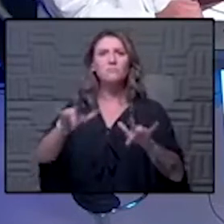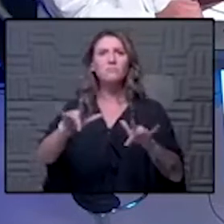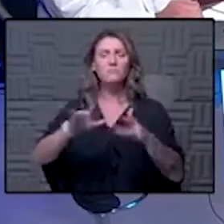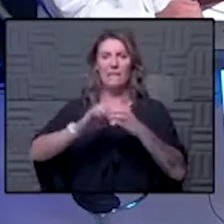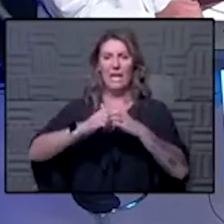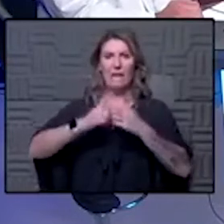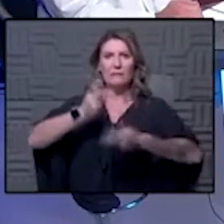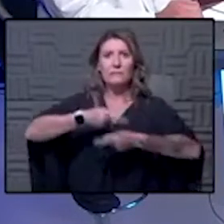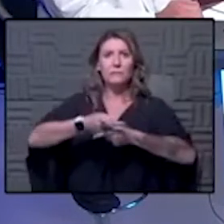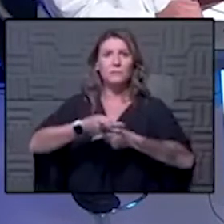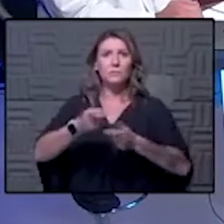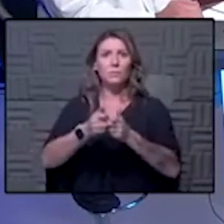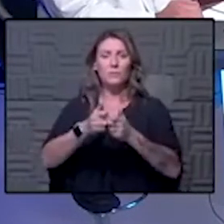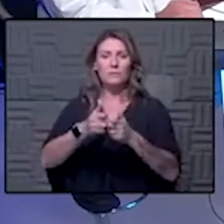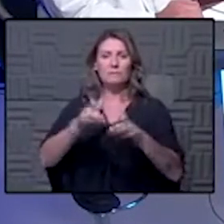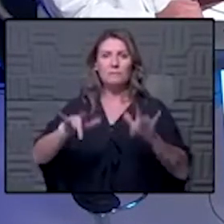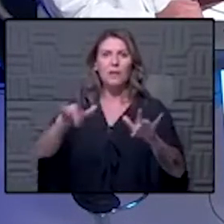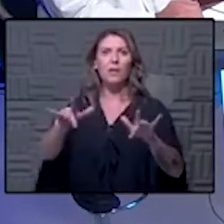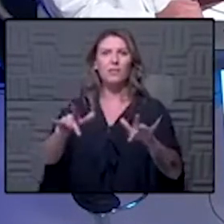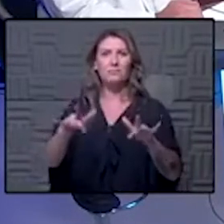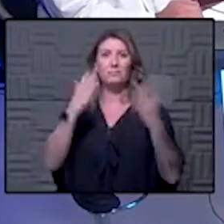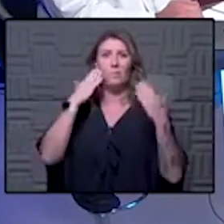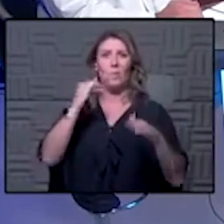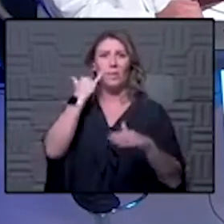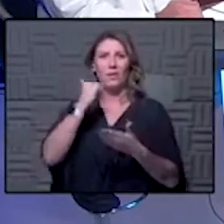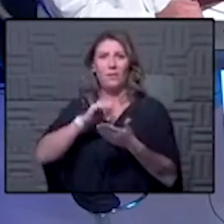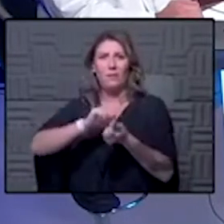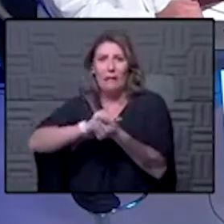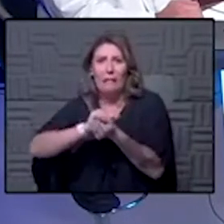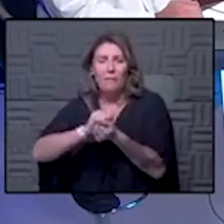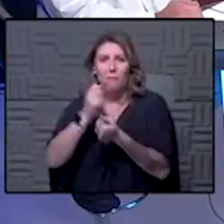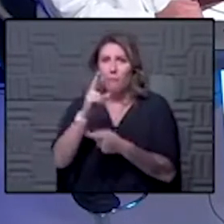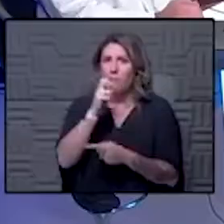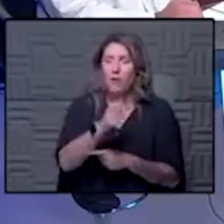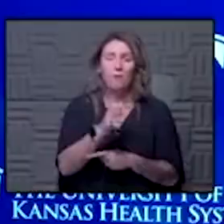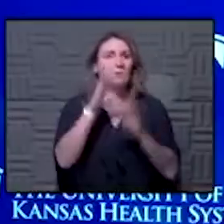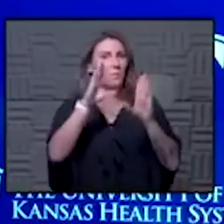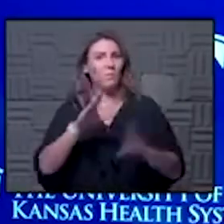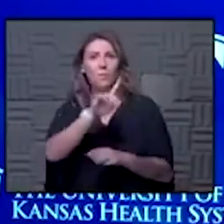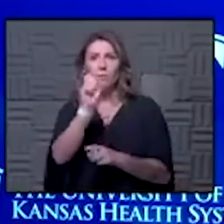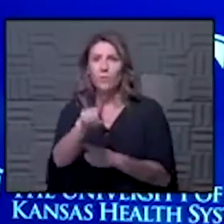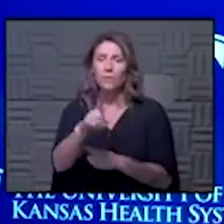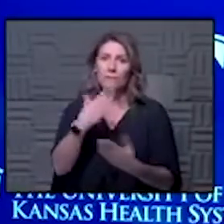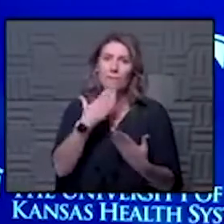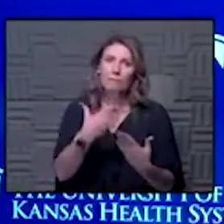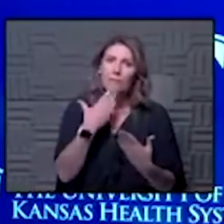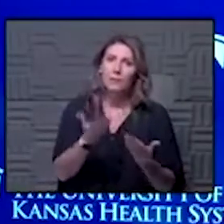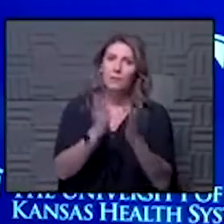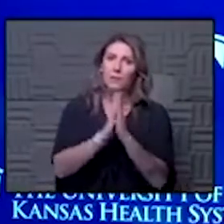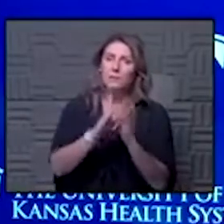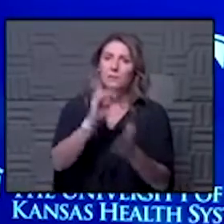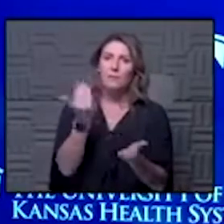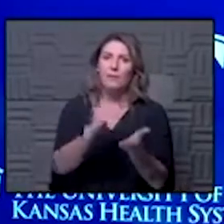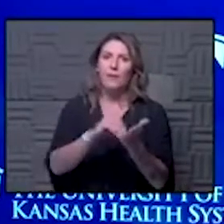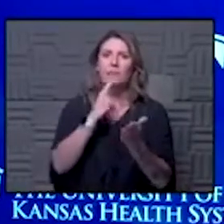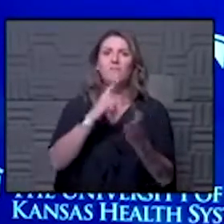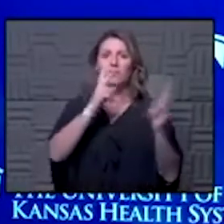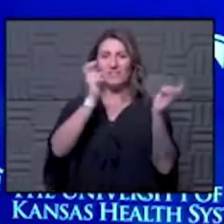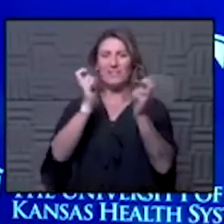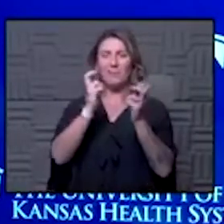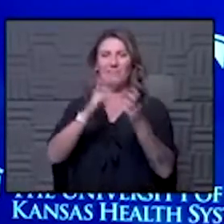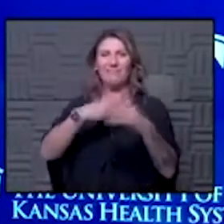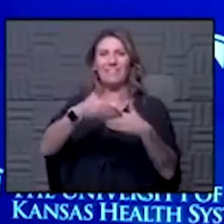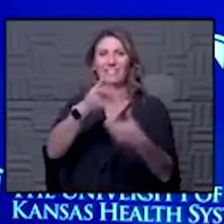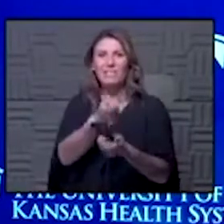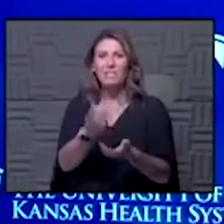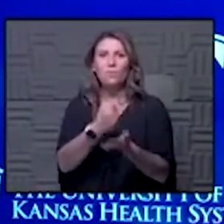should people be with touching things they don't know if they've been wiped out or not. You bet. That's a great question. Thanks for asking again because we were gonna have a topic coming up in the next few